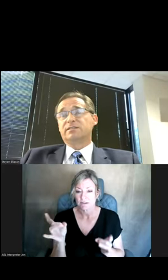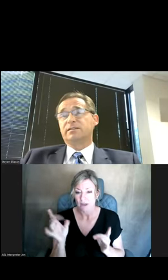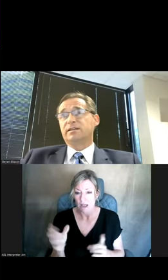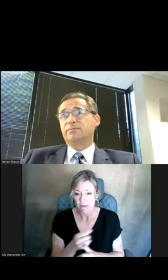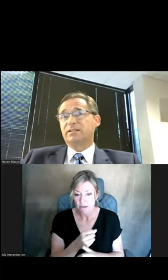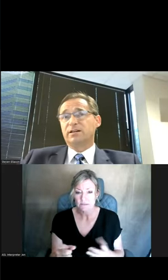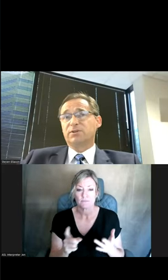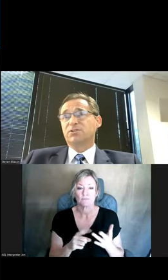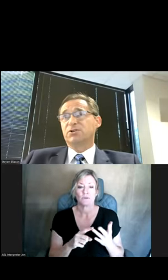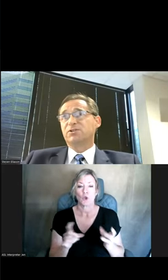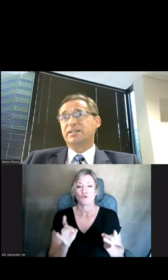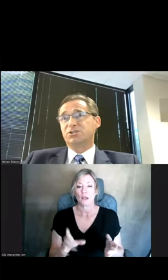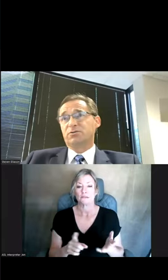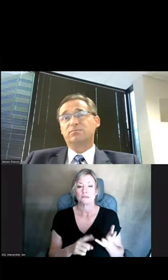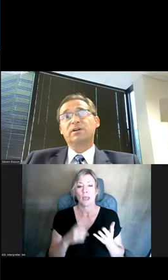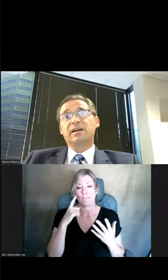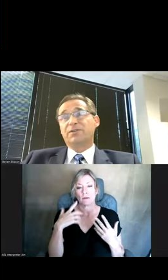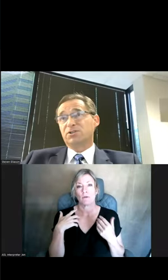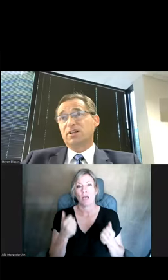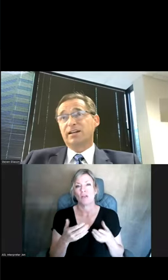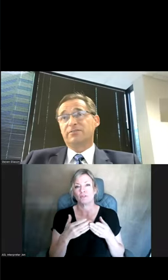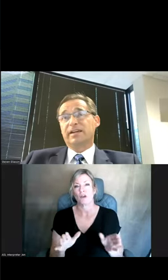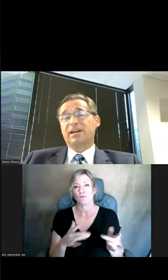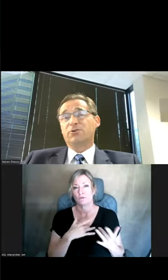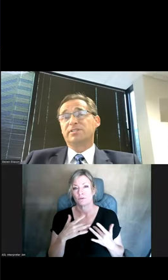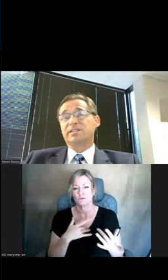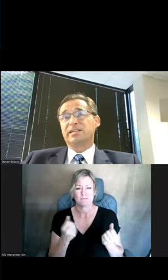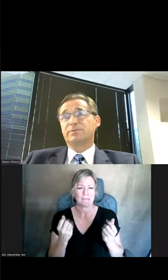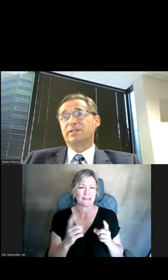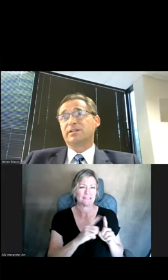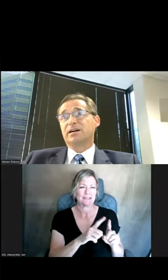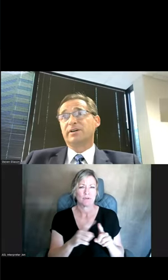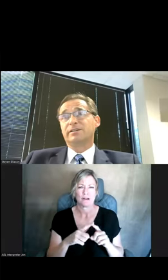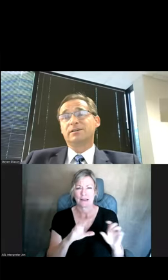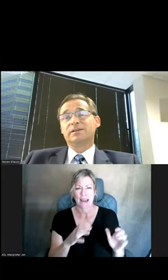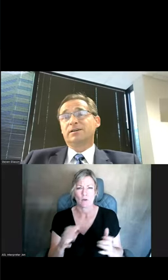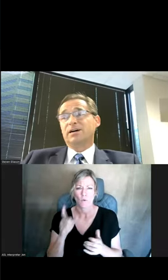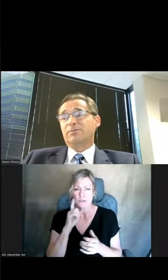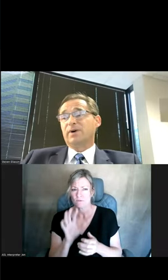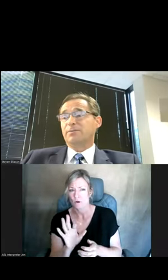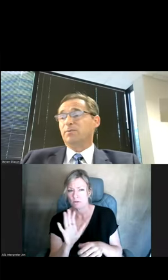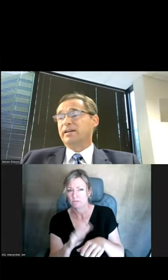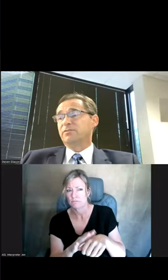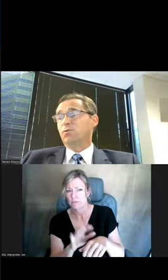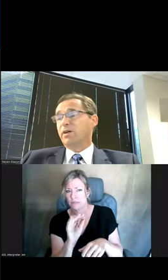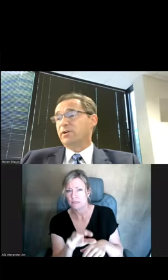crisis, and then mental health concerns in general. And there's a lot of different categories, these tips that can come in. I'm reminded of one that a